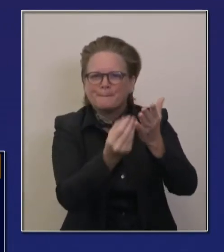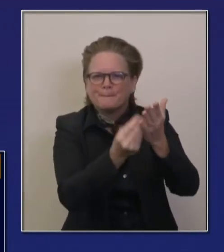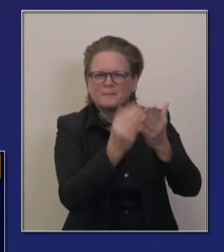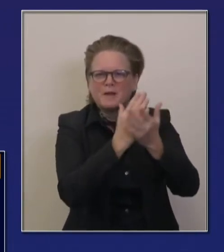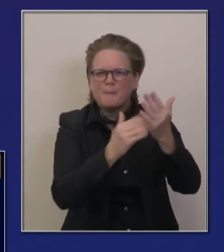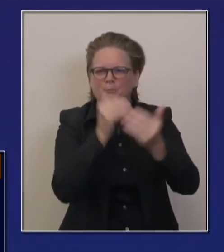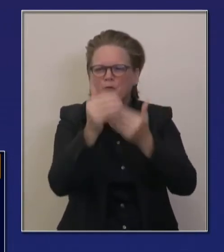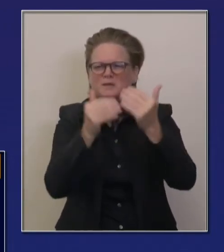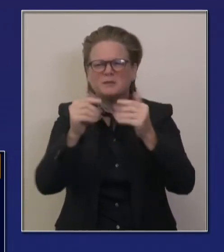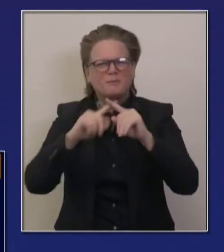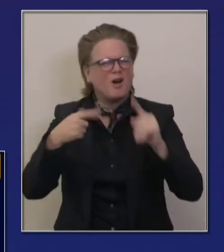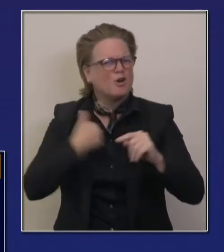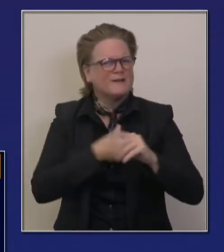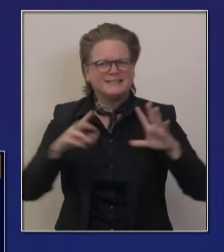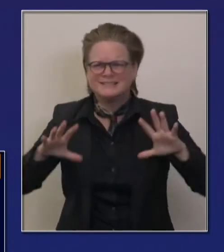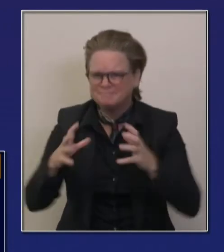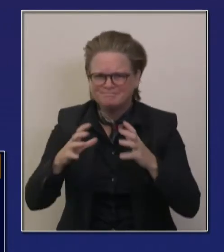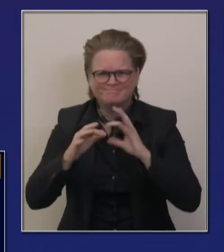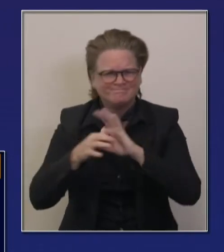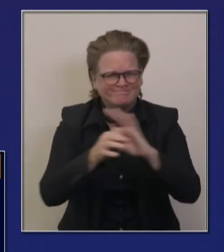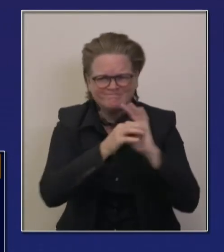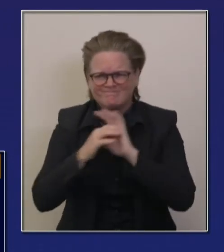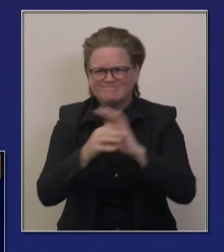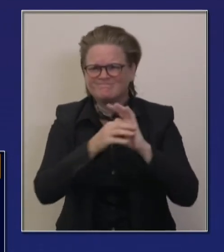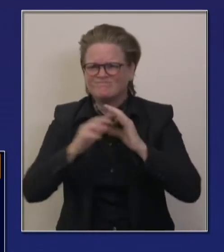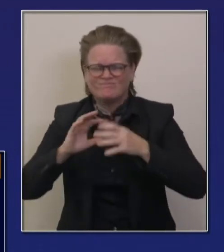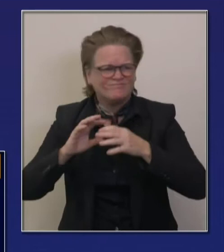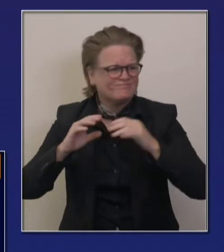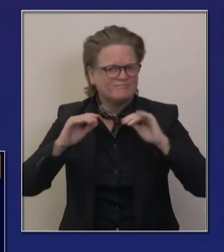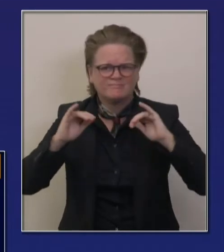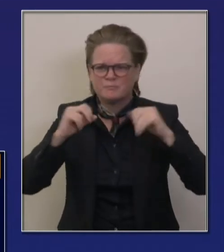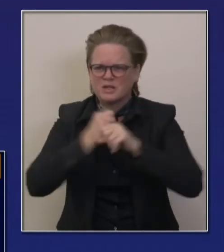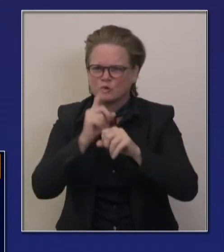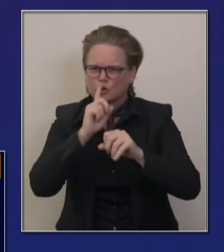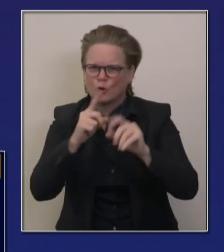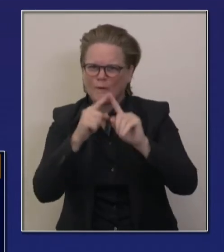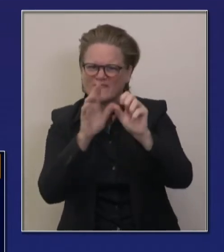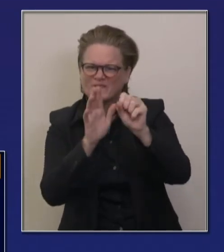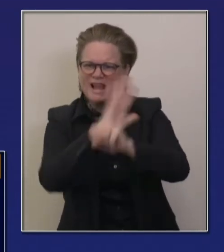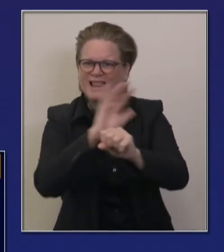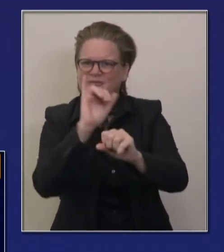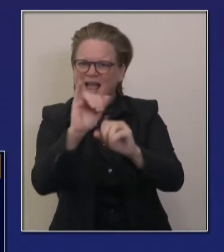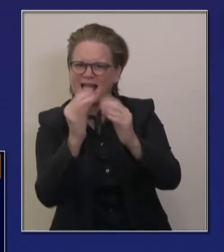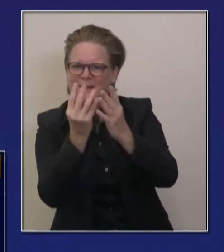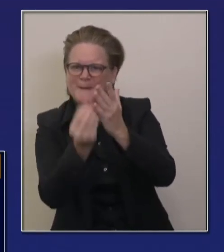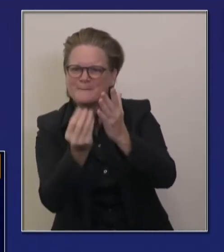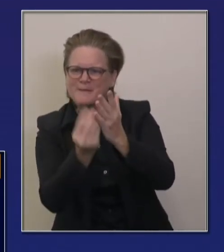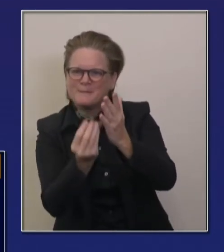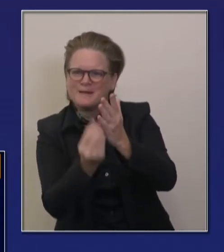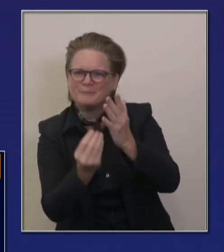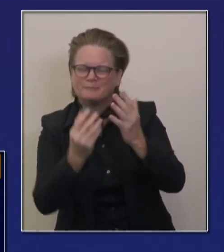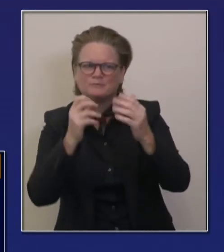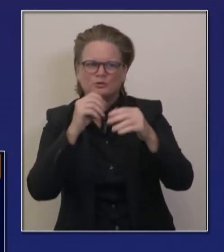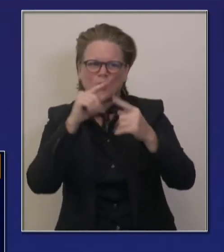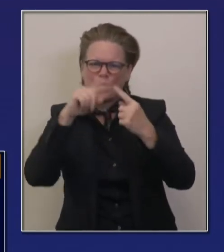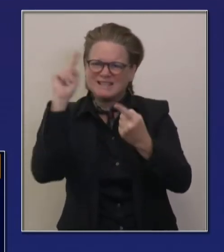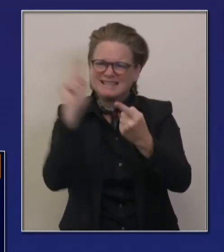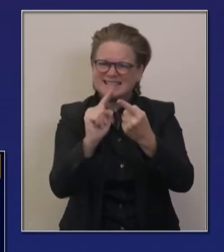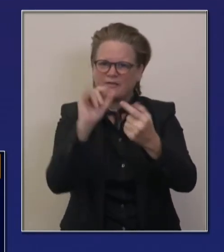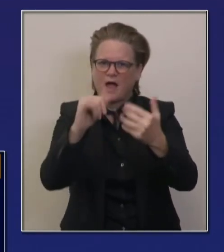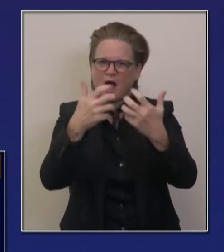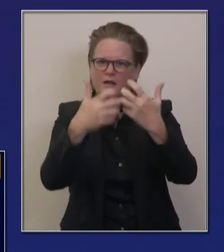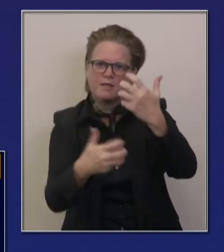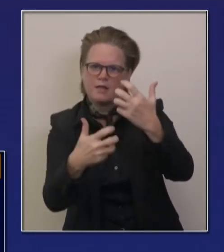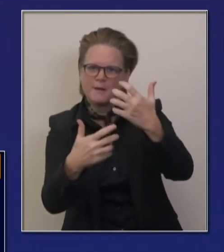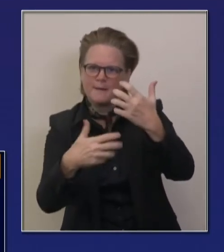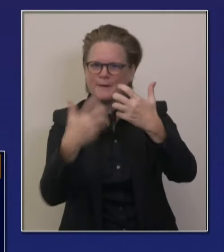and so far, so far, no one's naive. This is not going to be perfect, and I imagine the next headlines people will be running